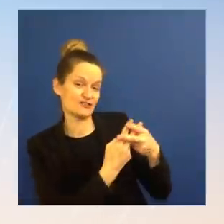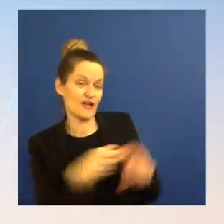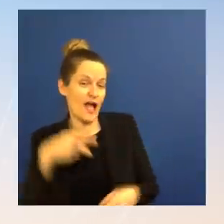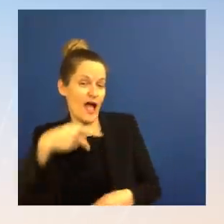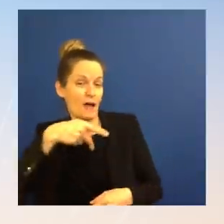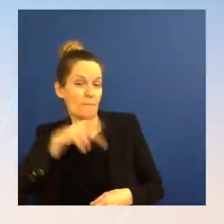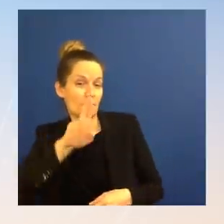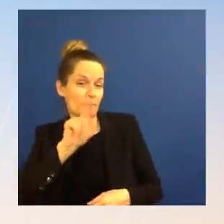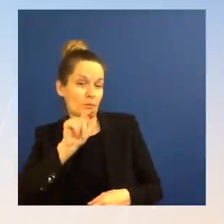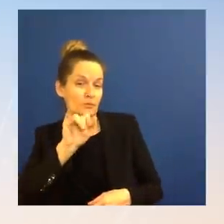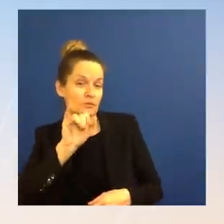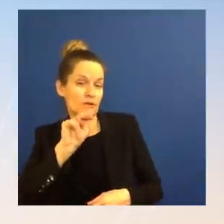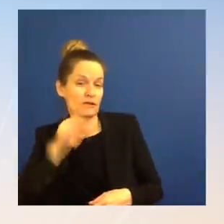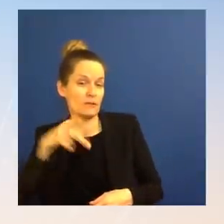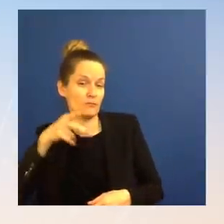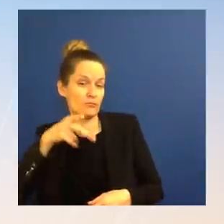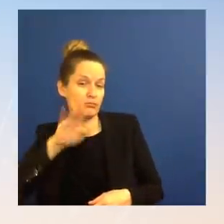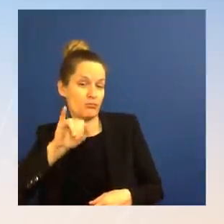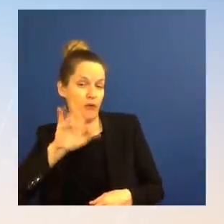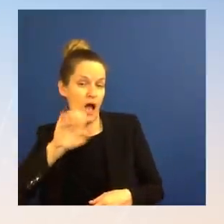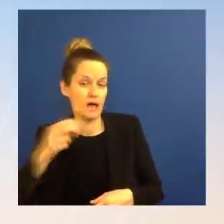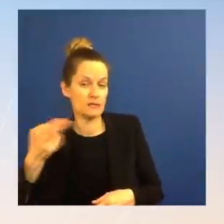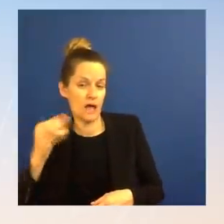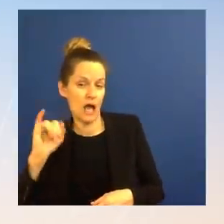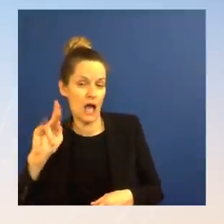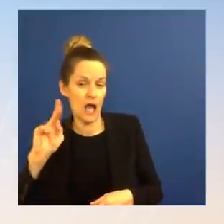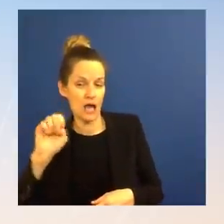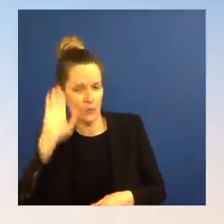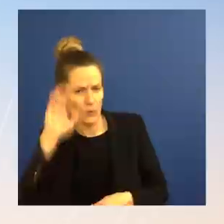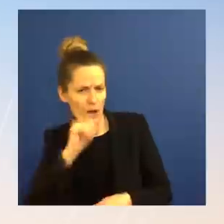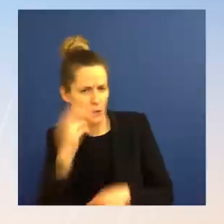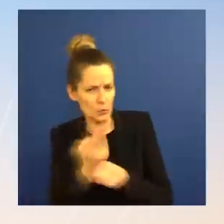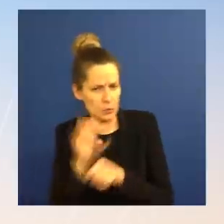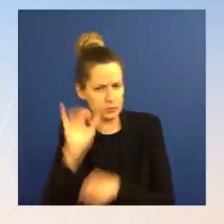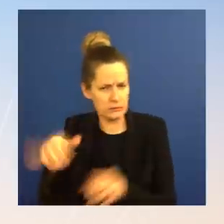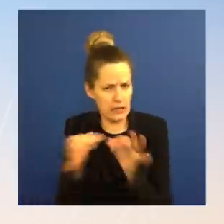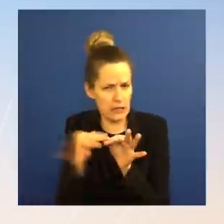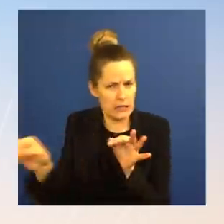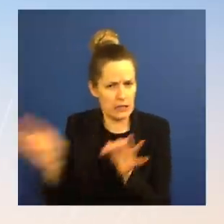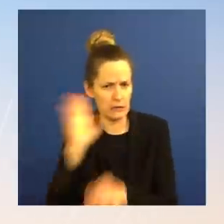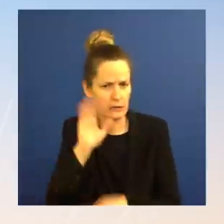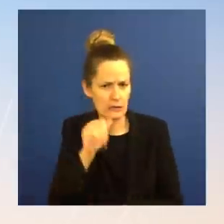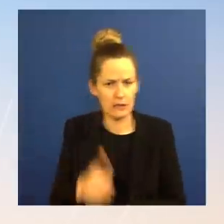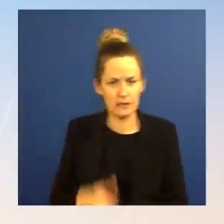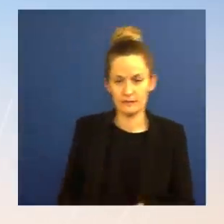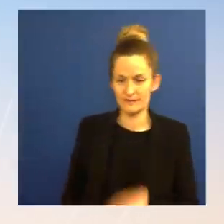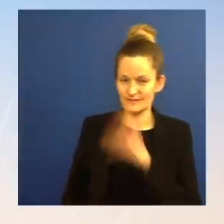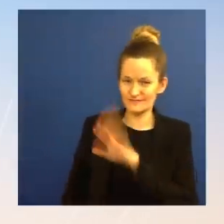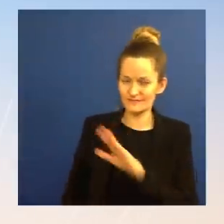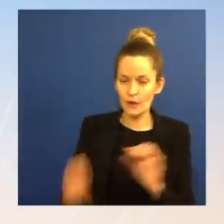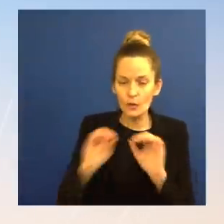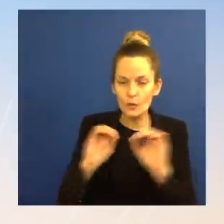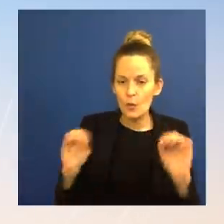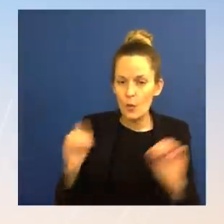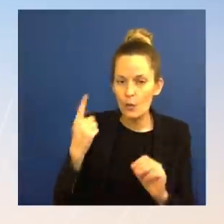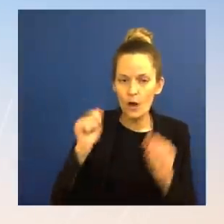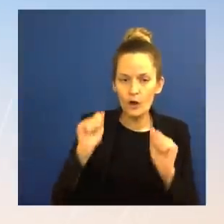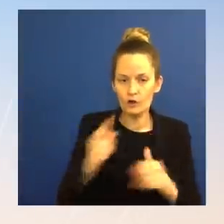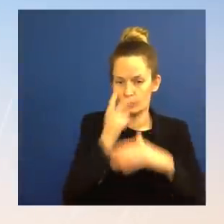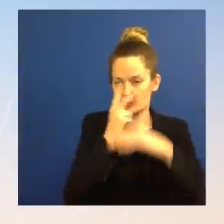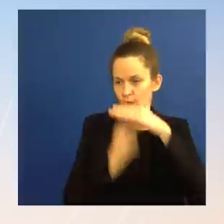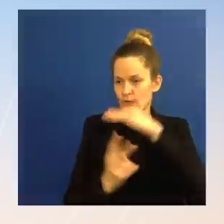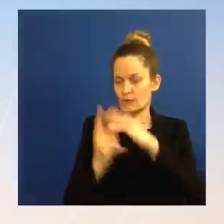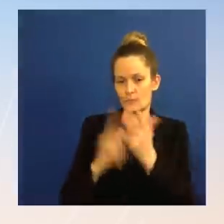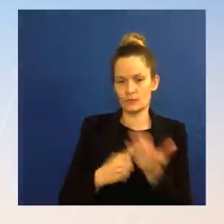think anybody was predicting we would be exactly where we are as it relates to Russia and Ukraine. As you know, that events in the